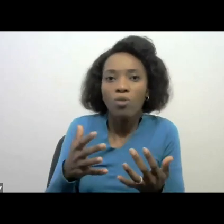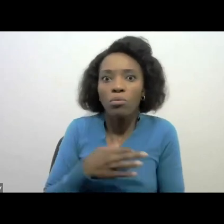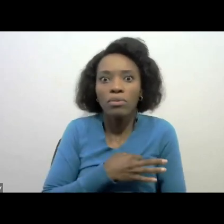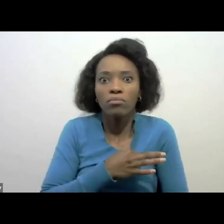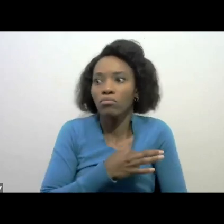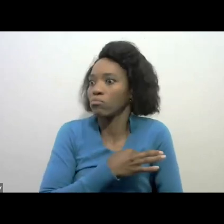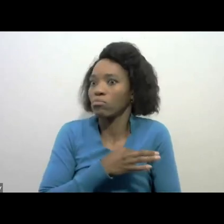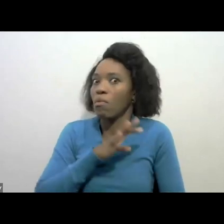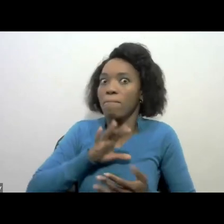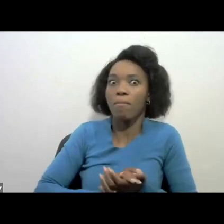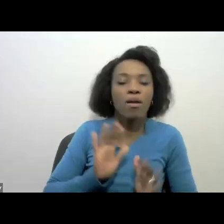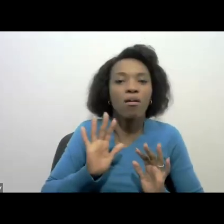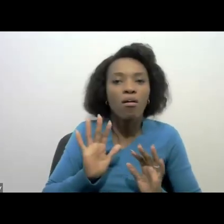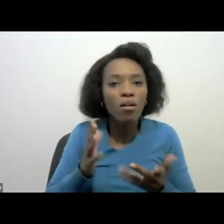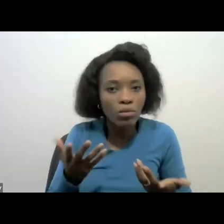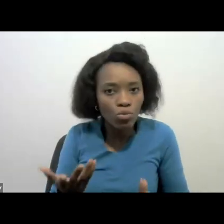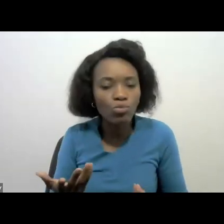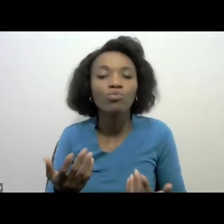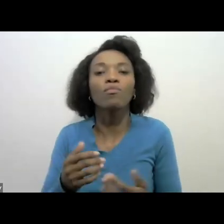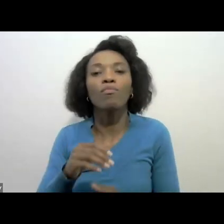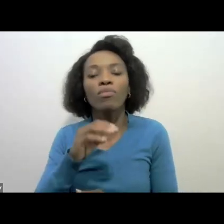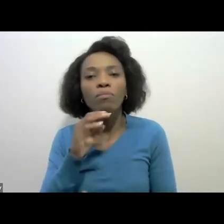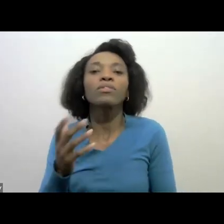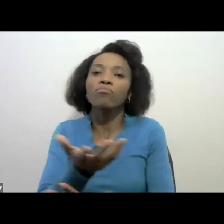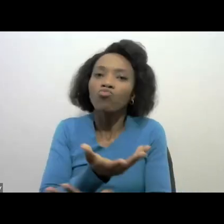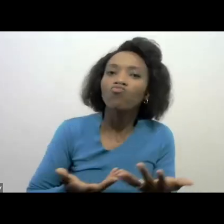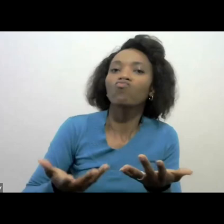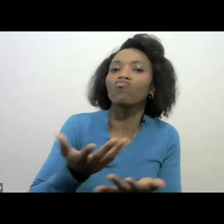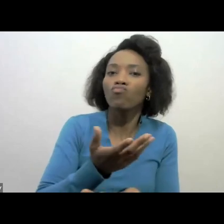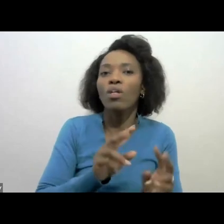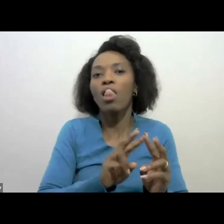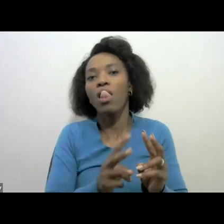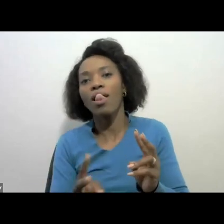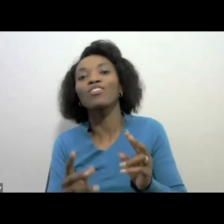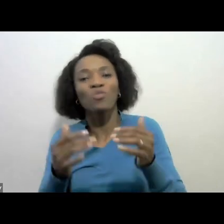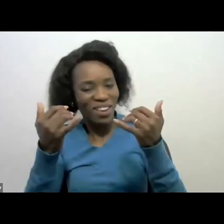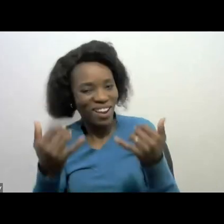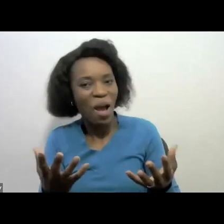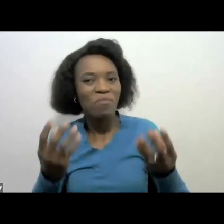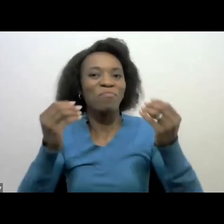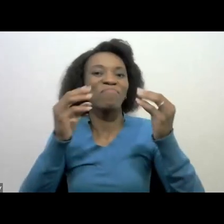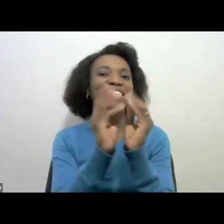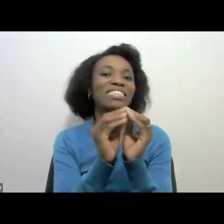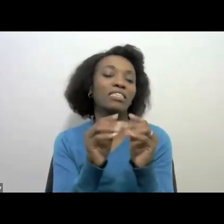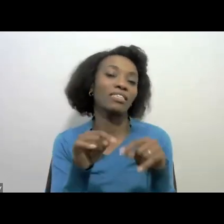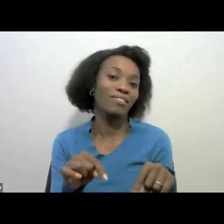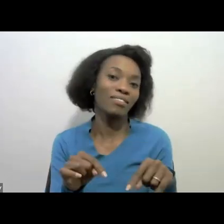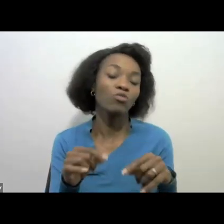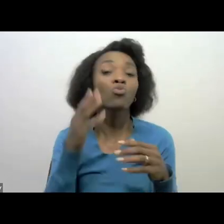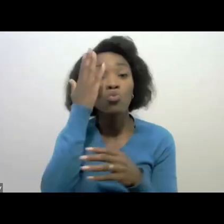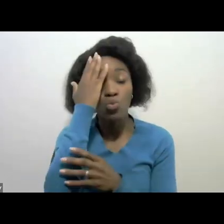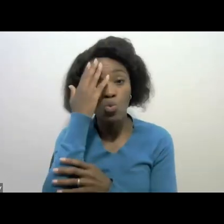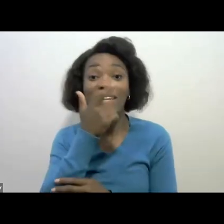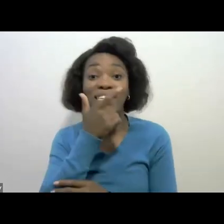And then what we did through different engagements, we finally end up today. We know it's December time, but we